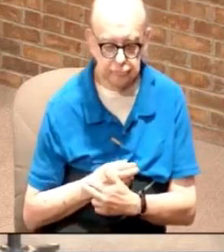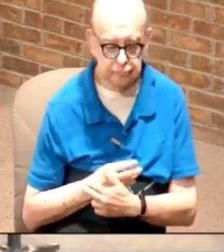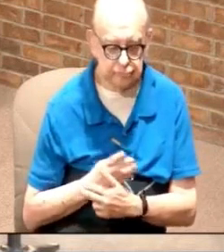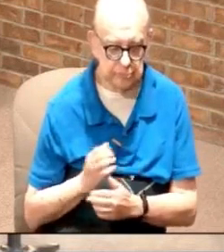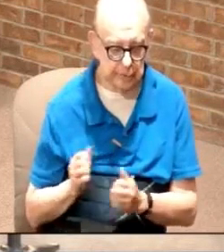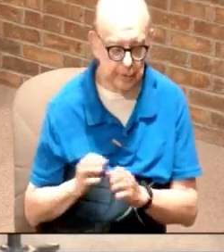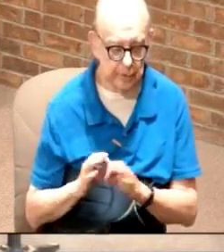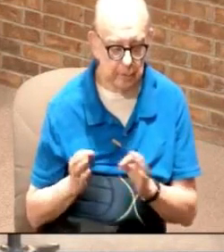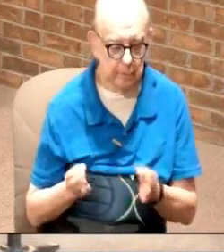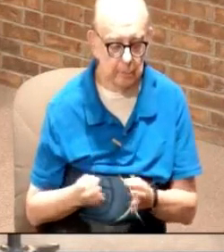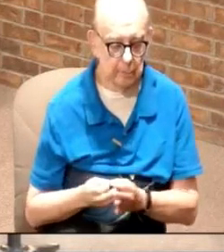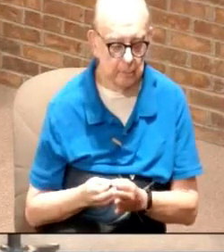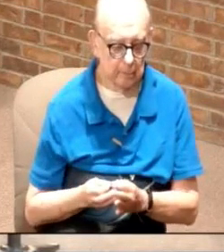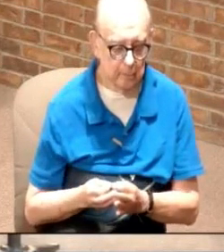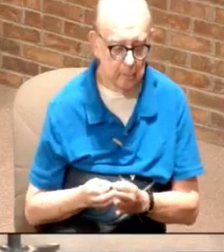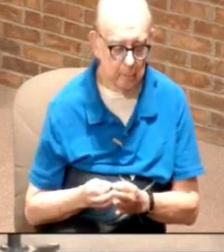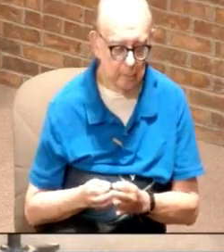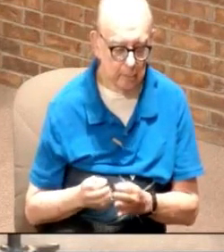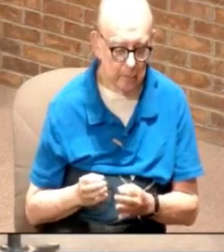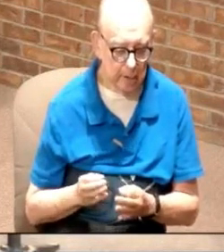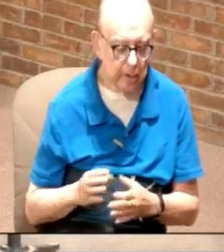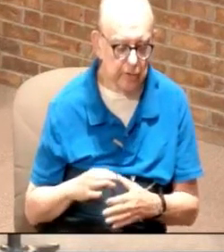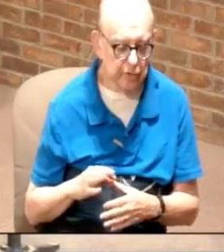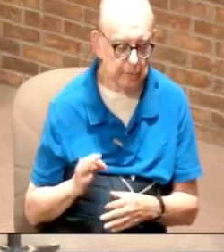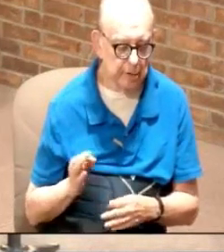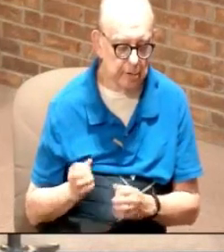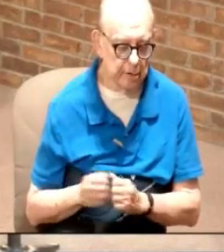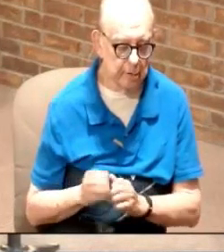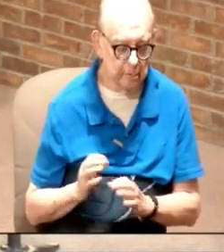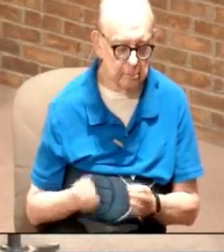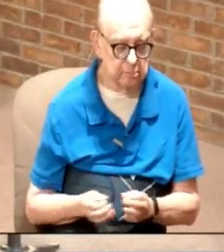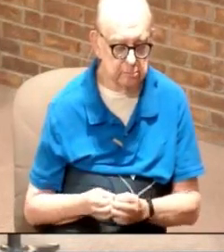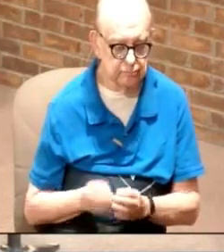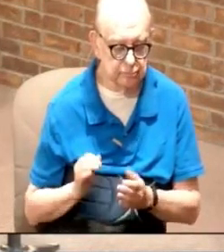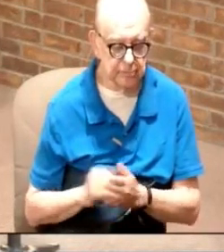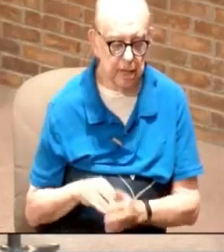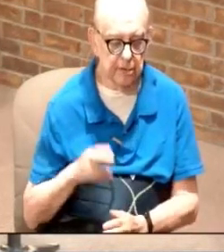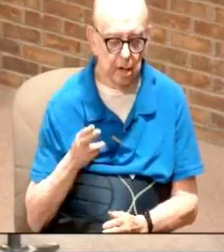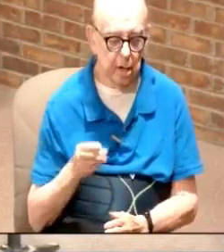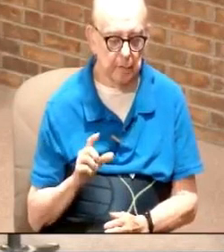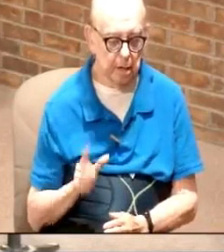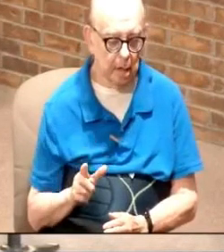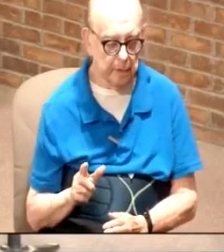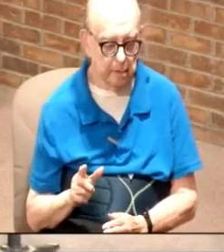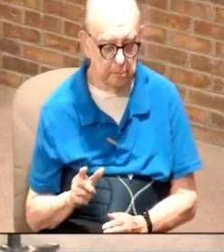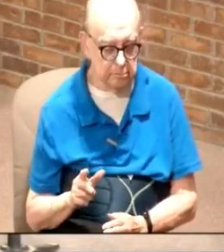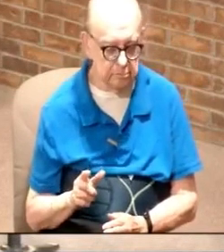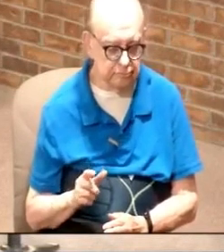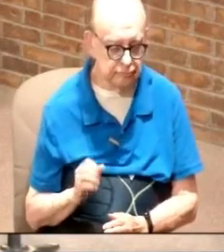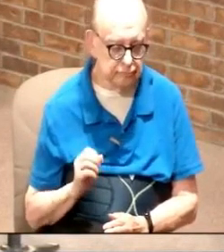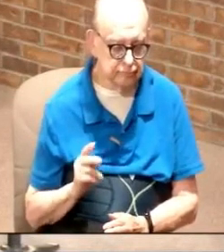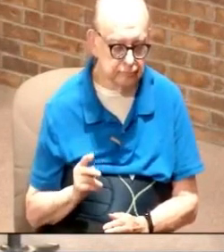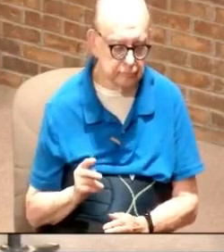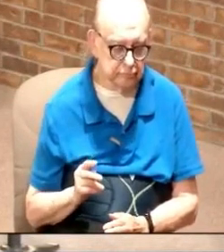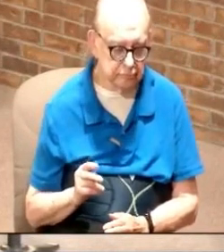with their family and be spiritually with their family that's Hobby Lobby okay